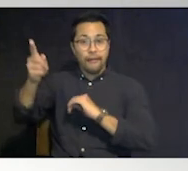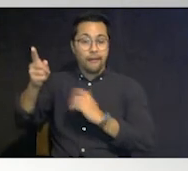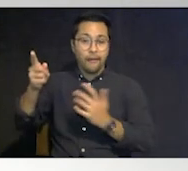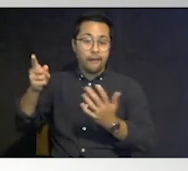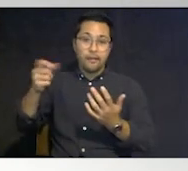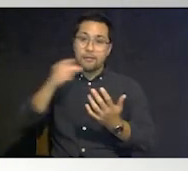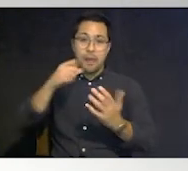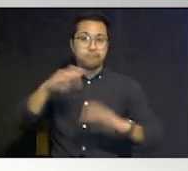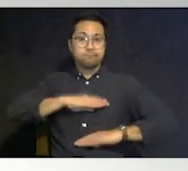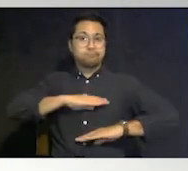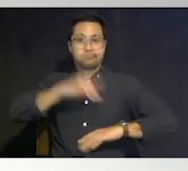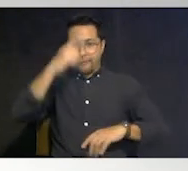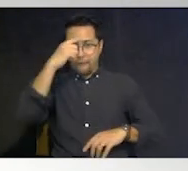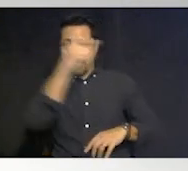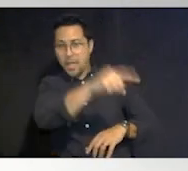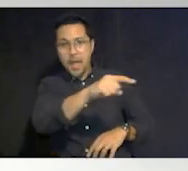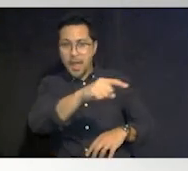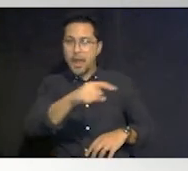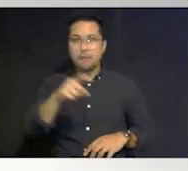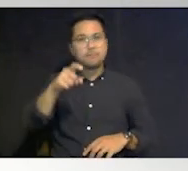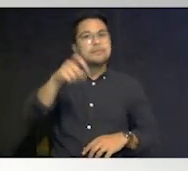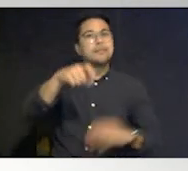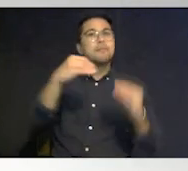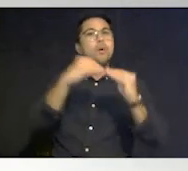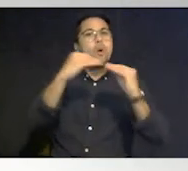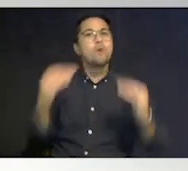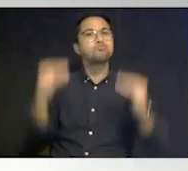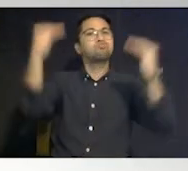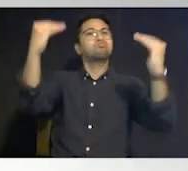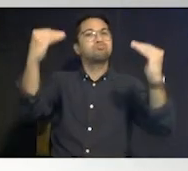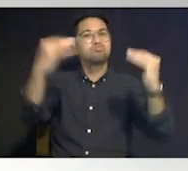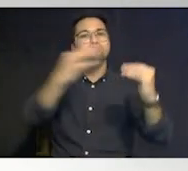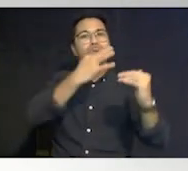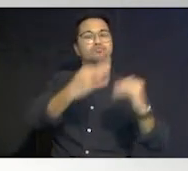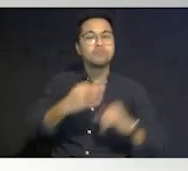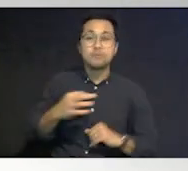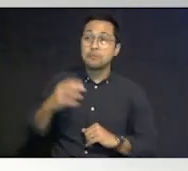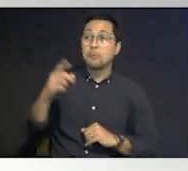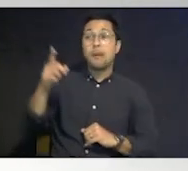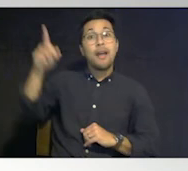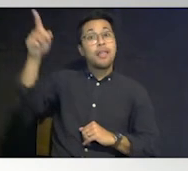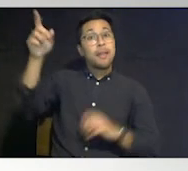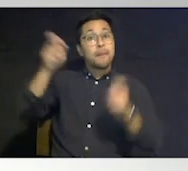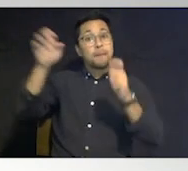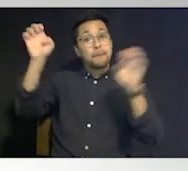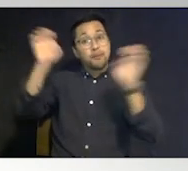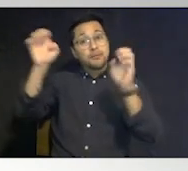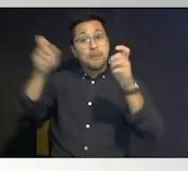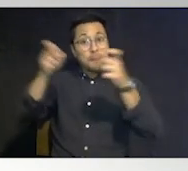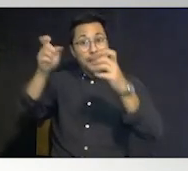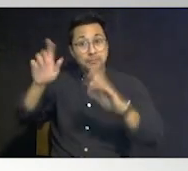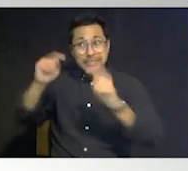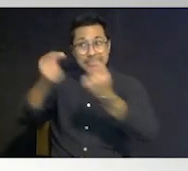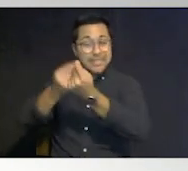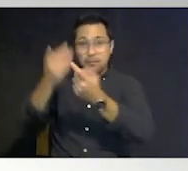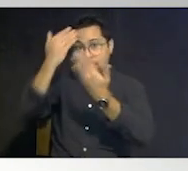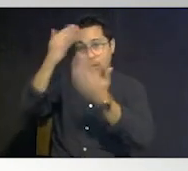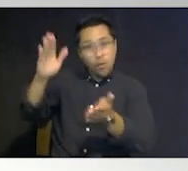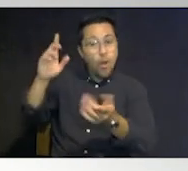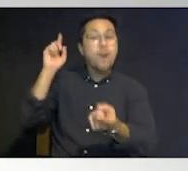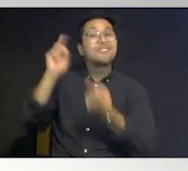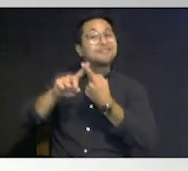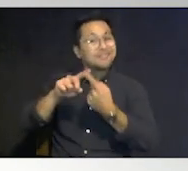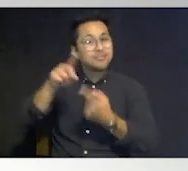needs shelter and they need a higher level of care but that emergency management team doesn't know those things until you submit your registration